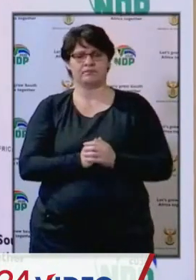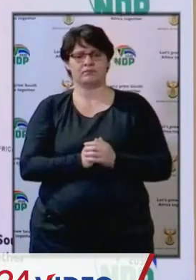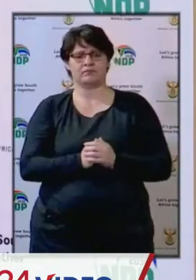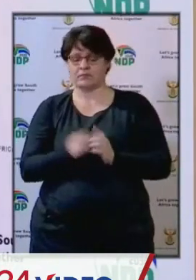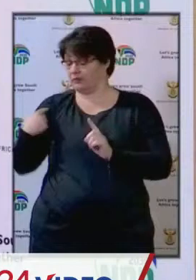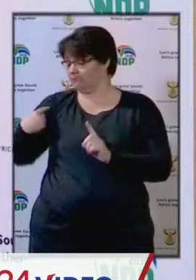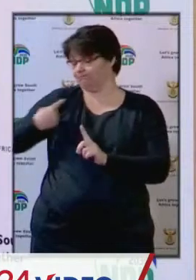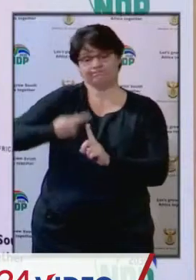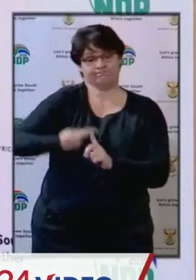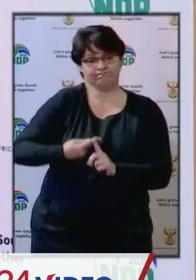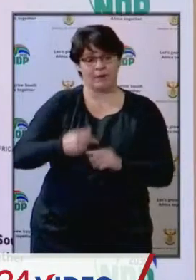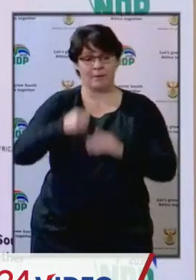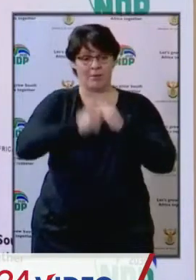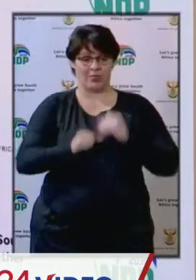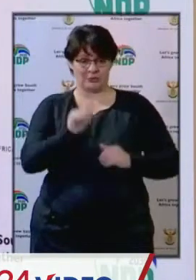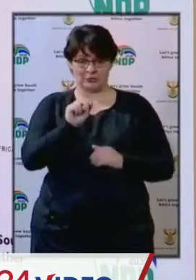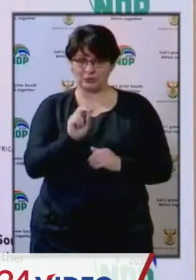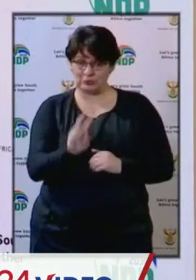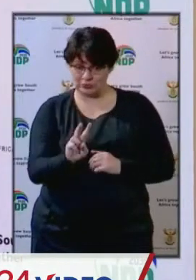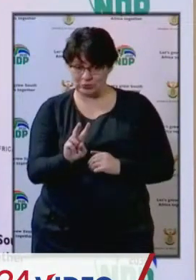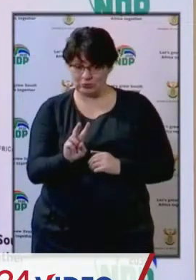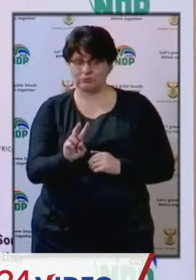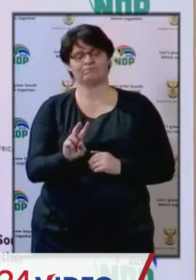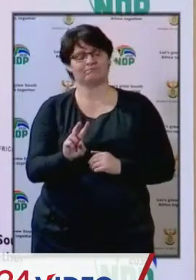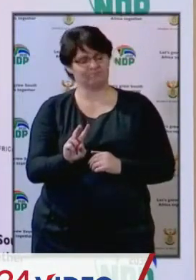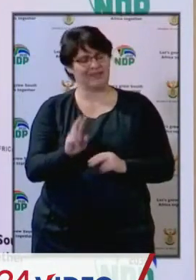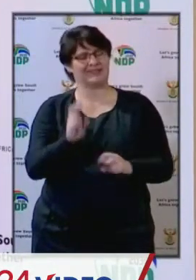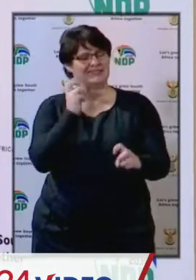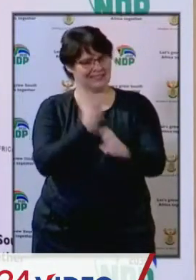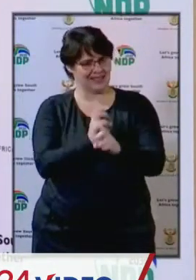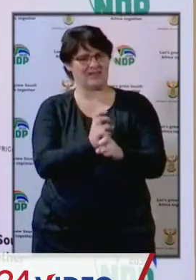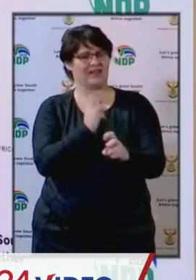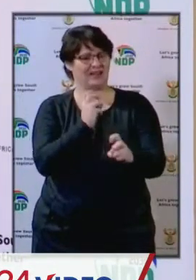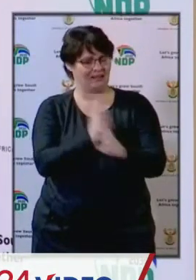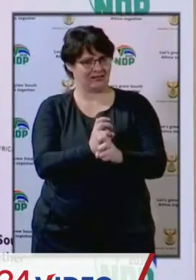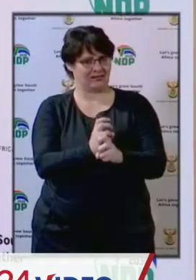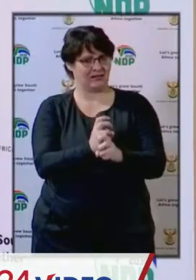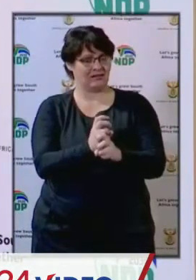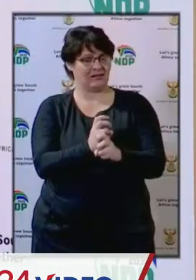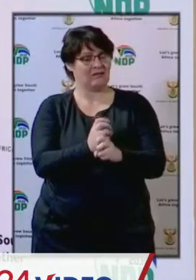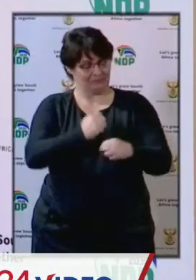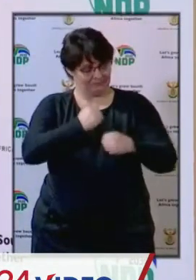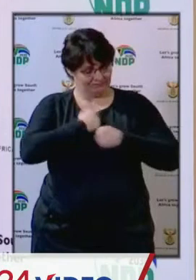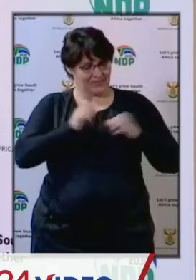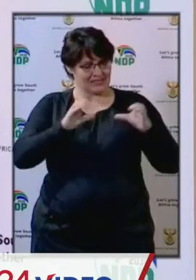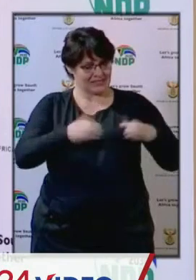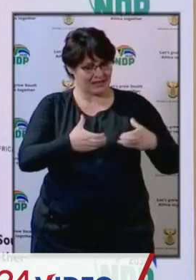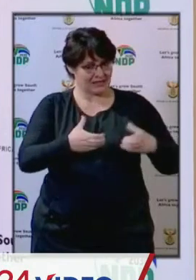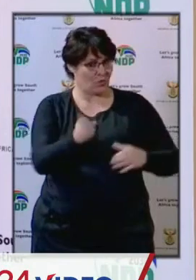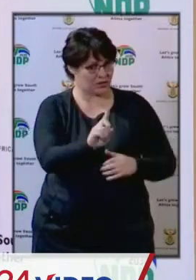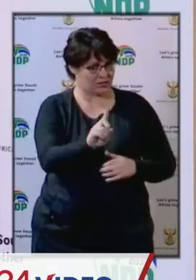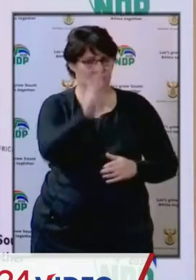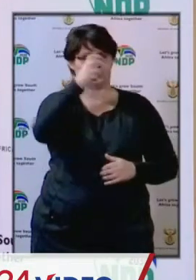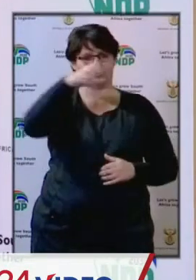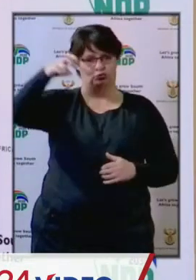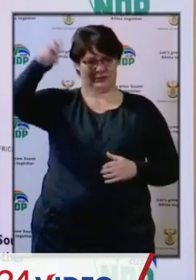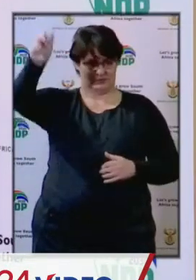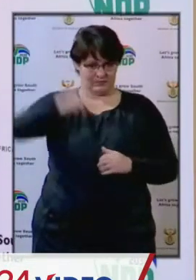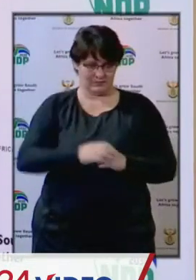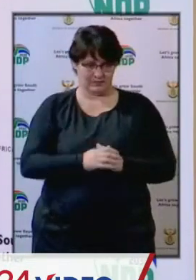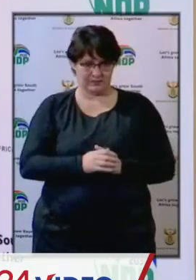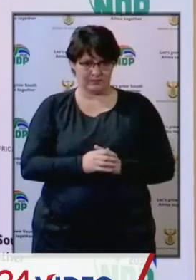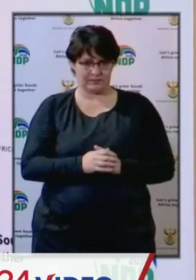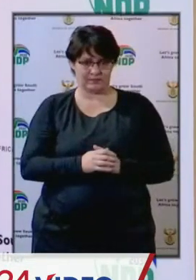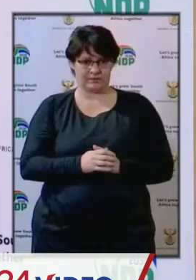past two months of lockdowns have been difficult for the tourism sector. We continue to see